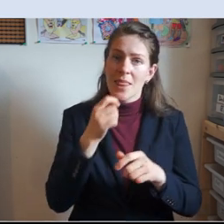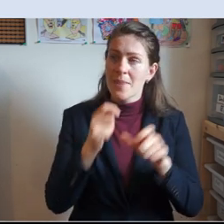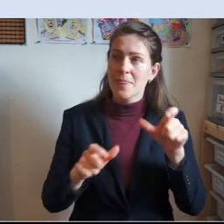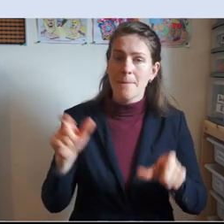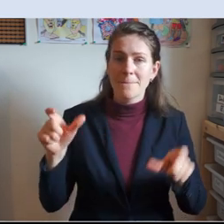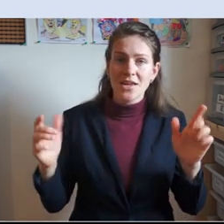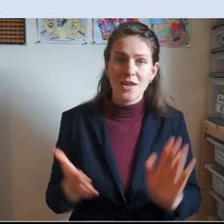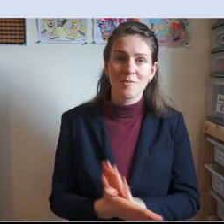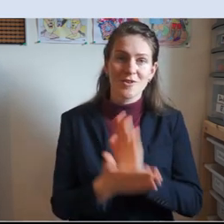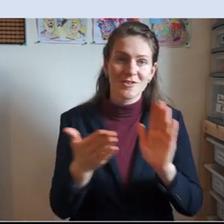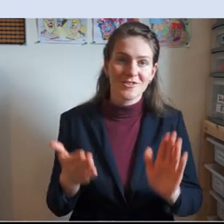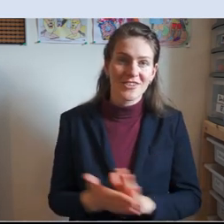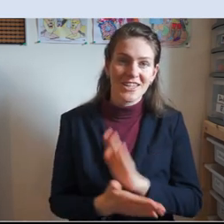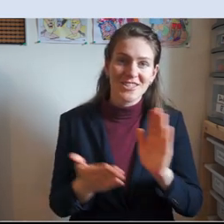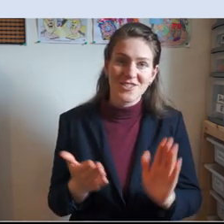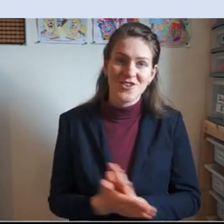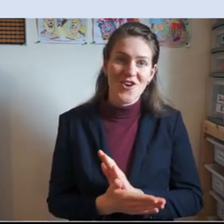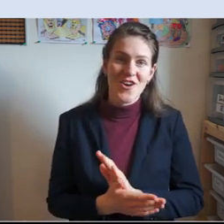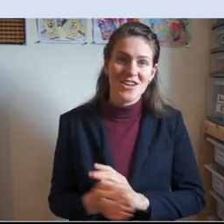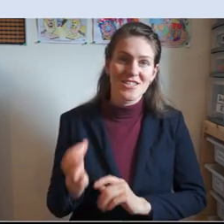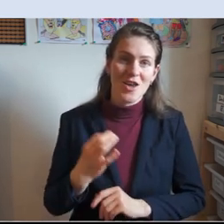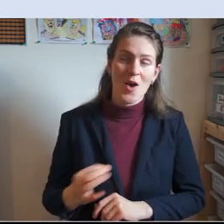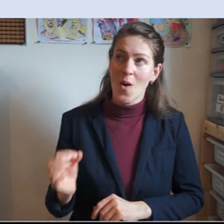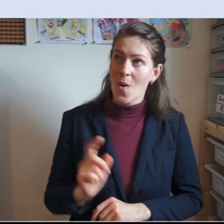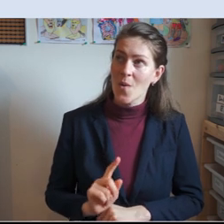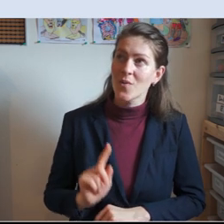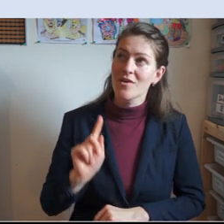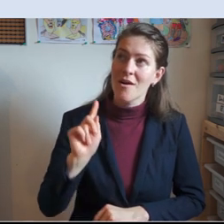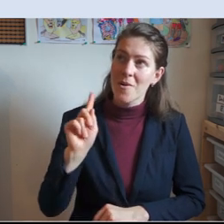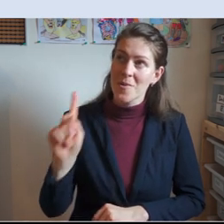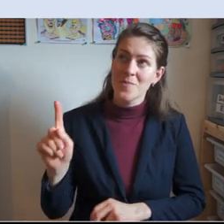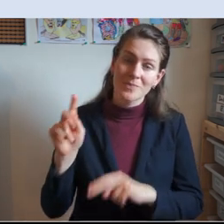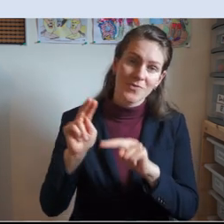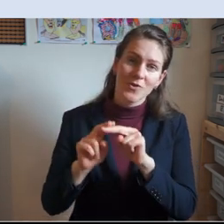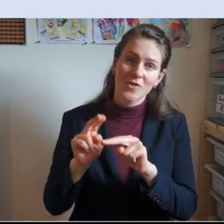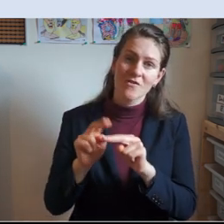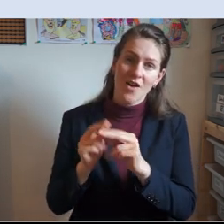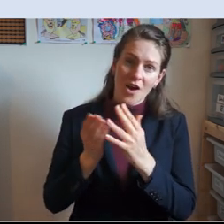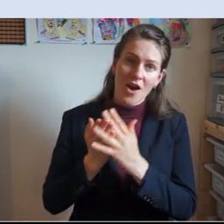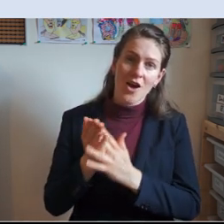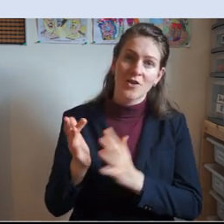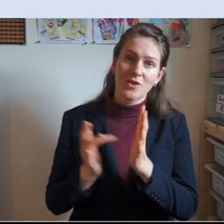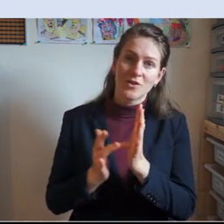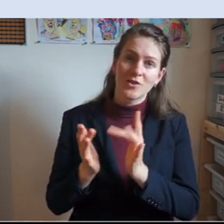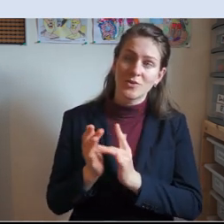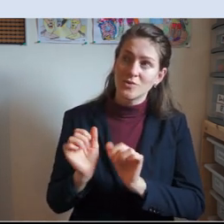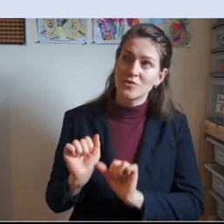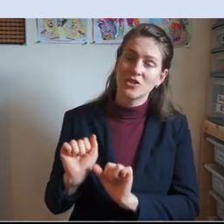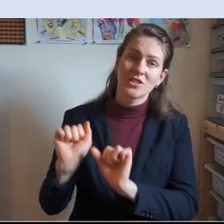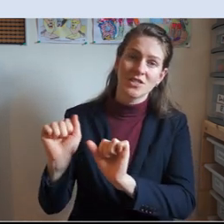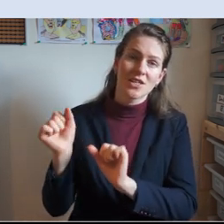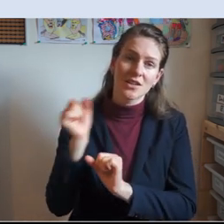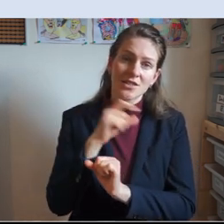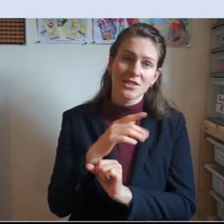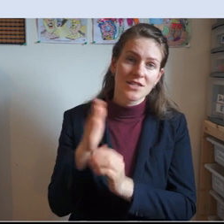rejoice! For come to the Father, who Jesus the Son,